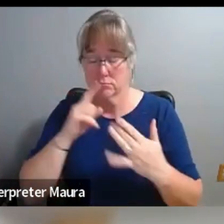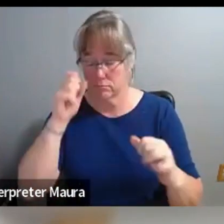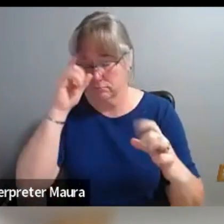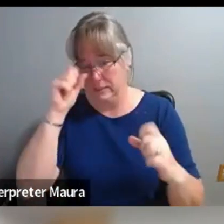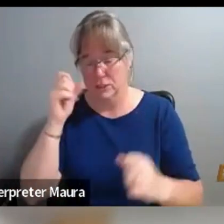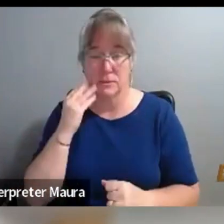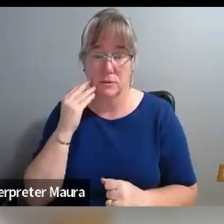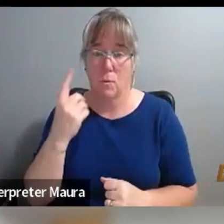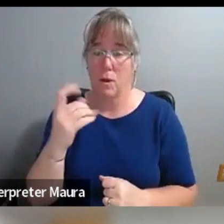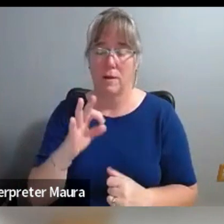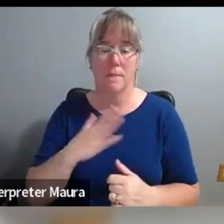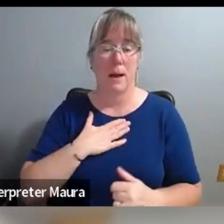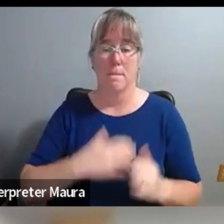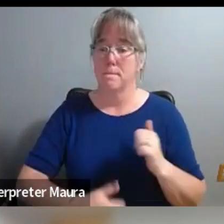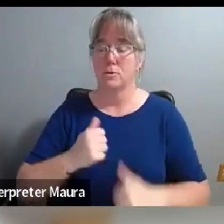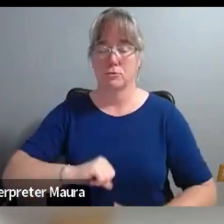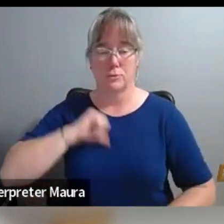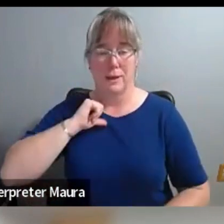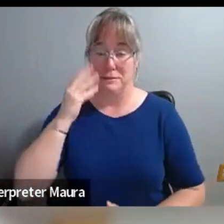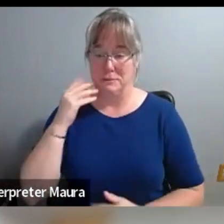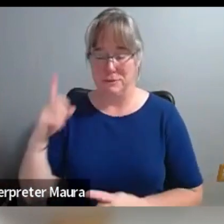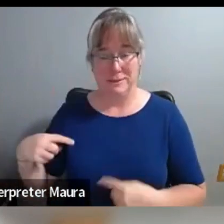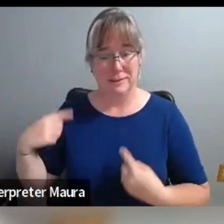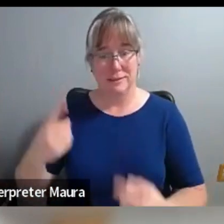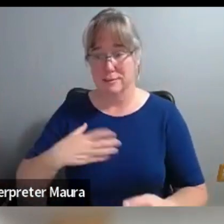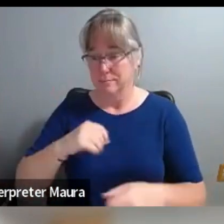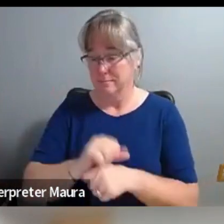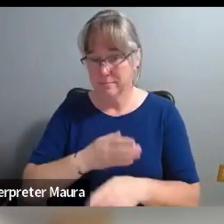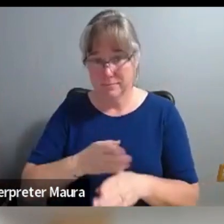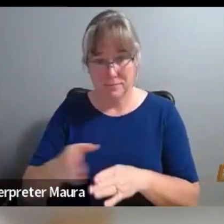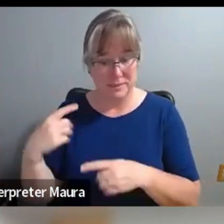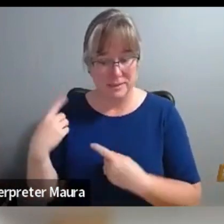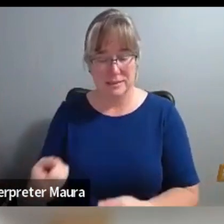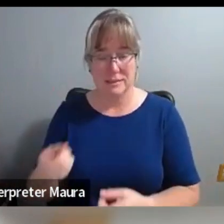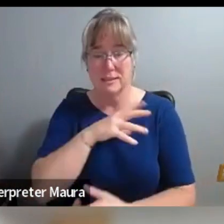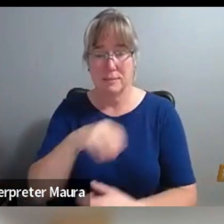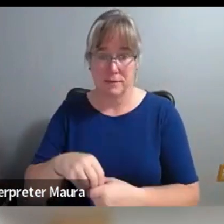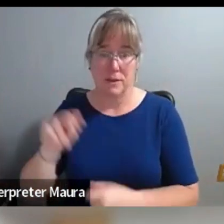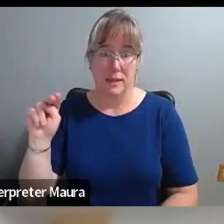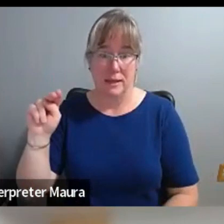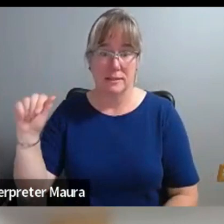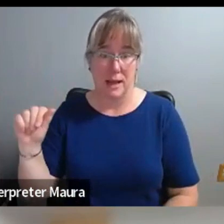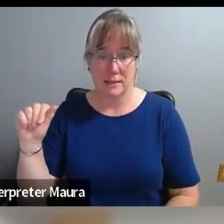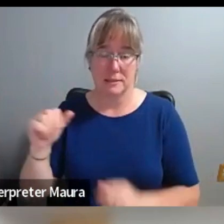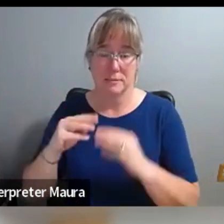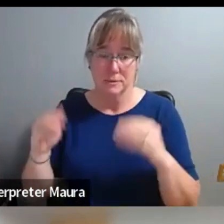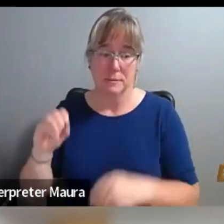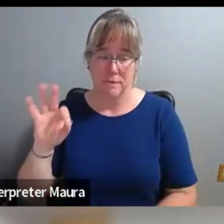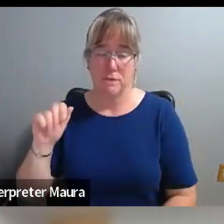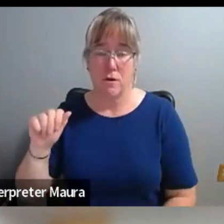my most proud experiences here since I've joined the Nelson Atkins Museum of Arts.